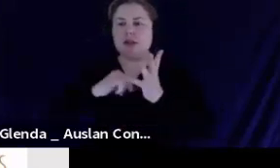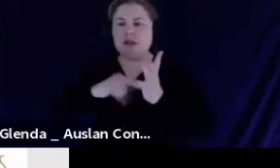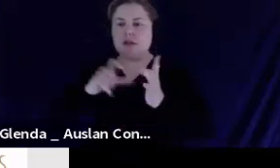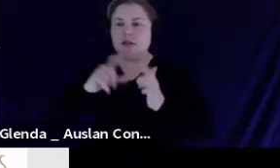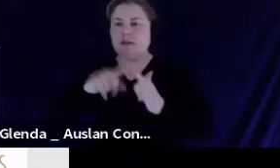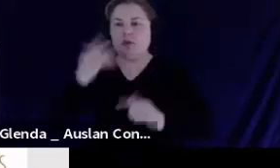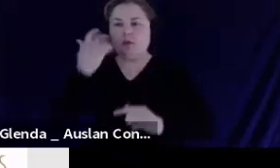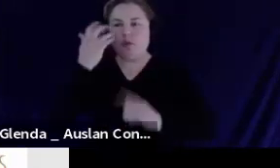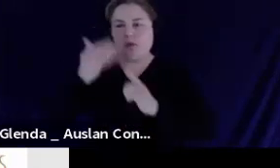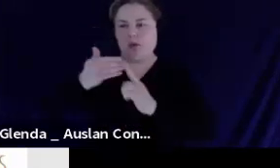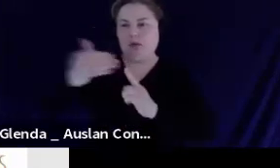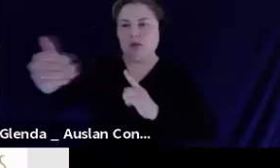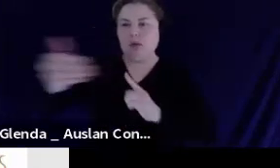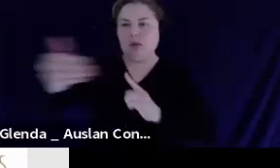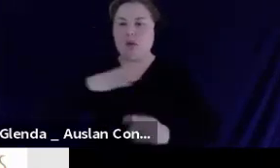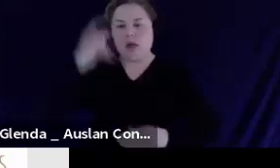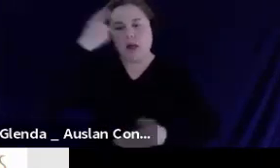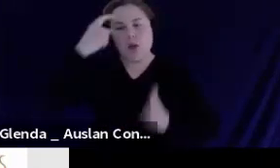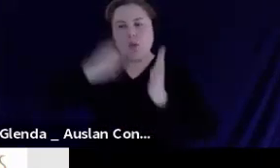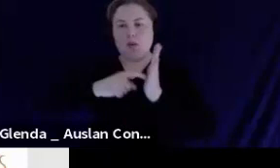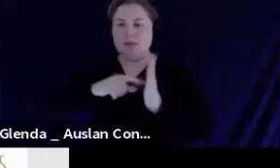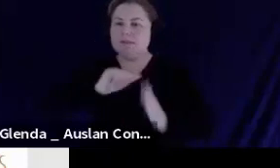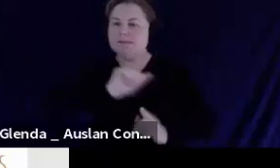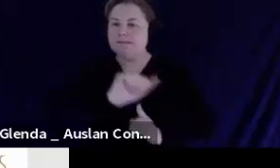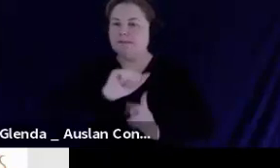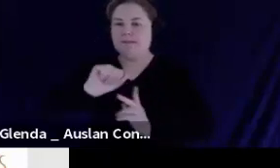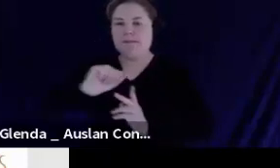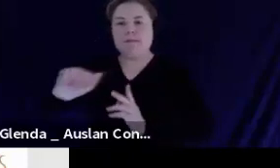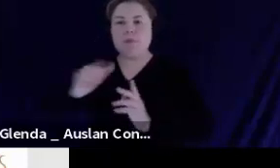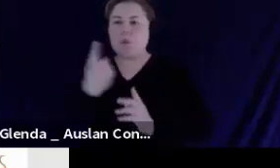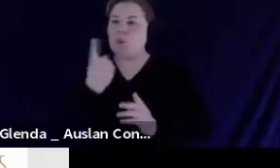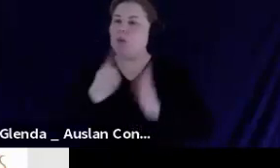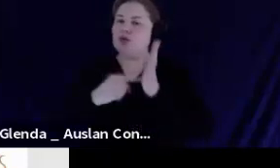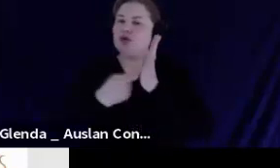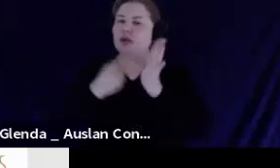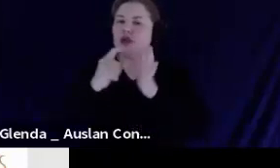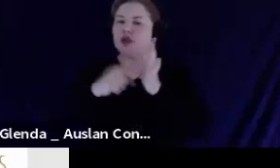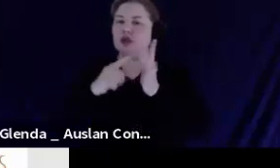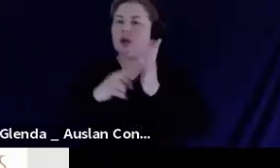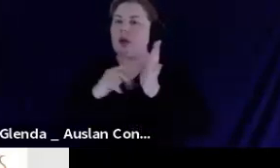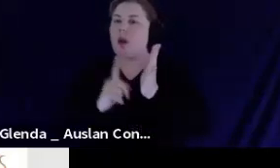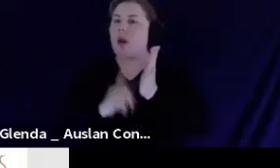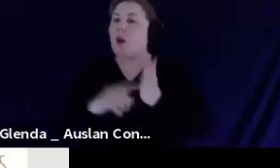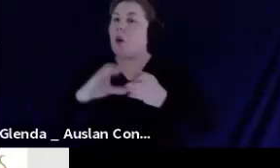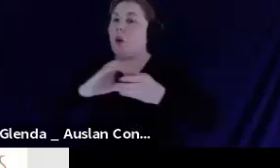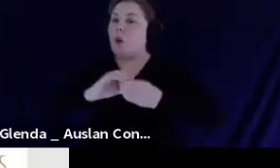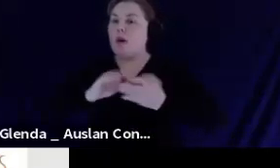custodians of the various lands on which we work today and the Aboriginal and Torres Strait Islander people participating in this webinar.